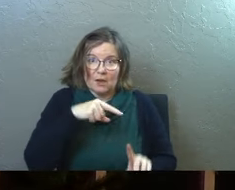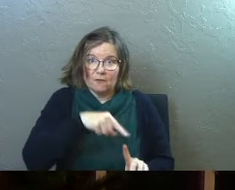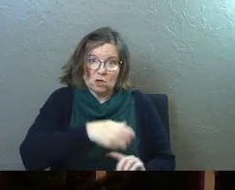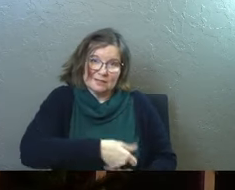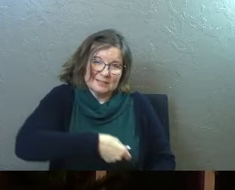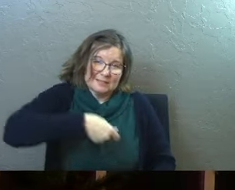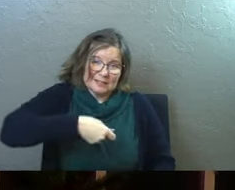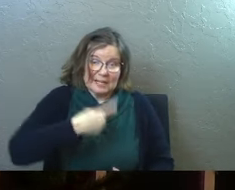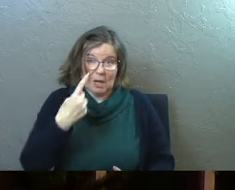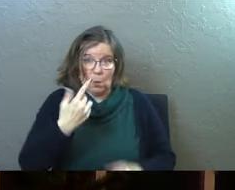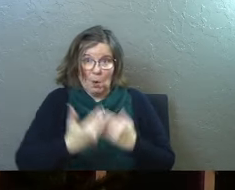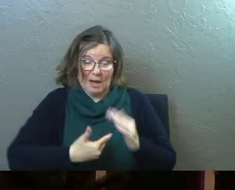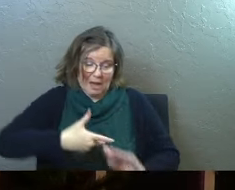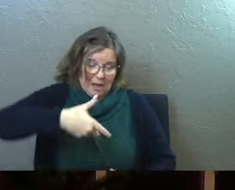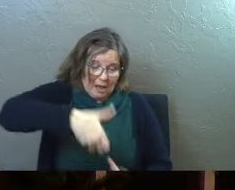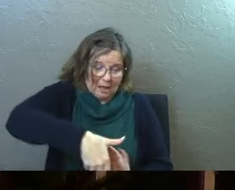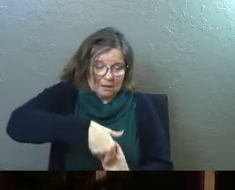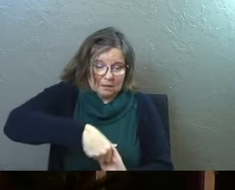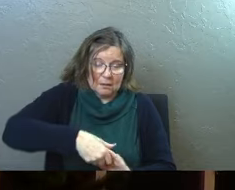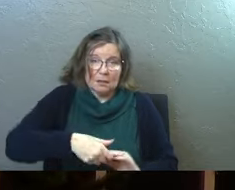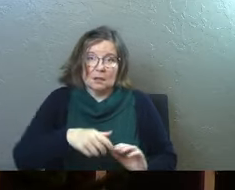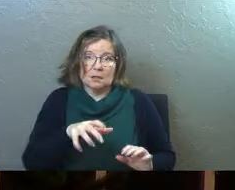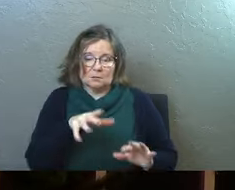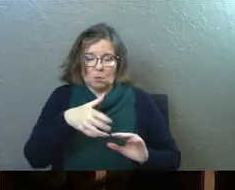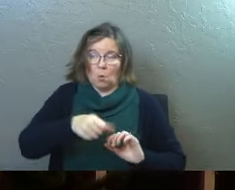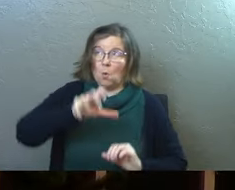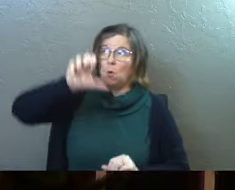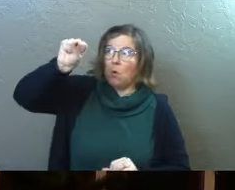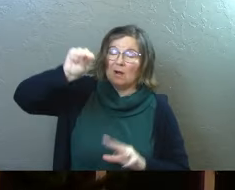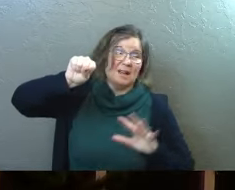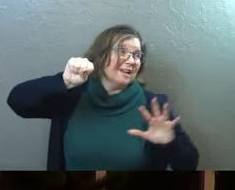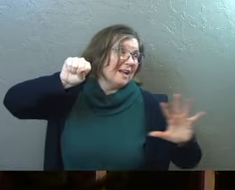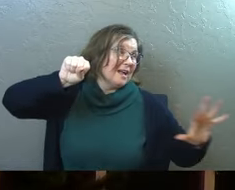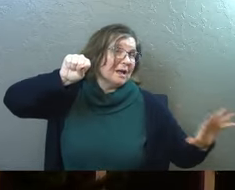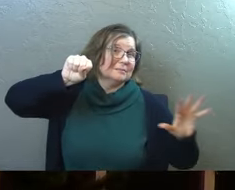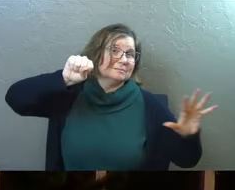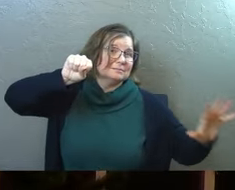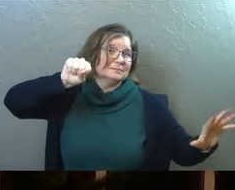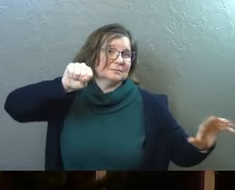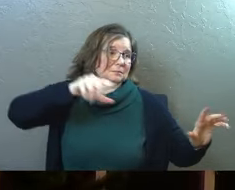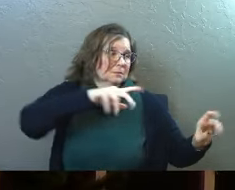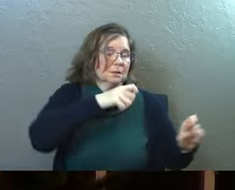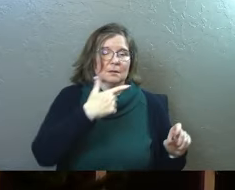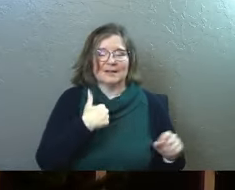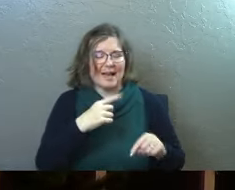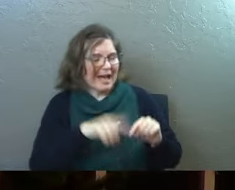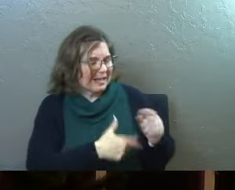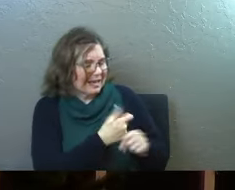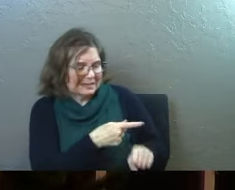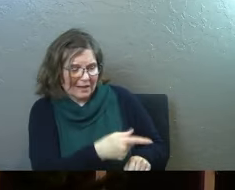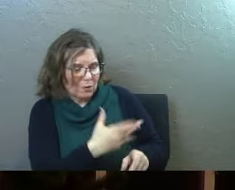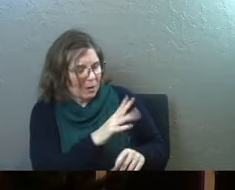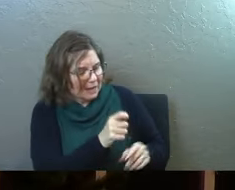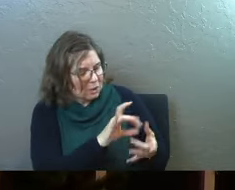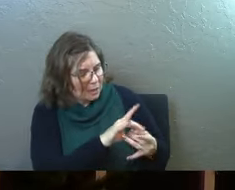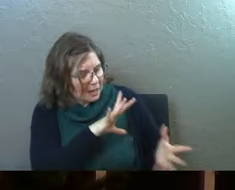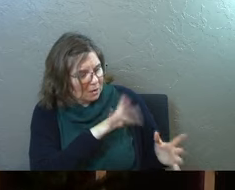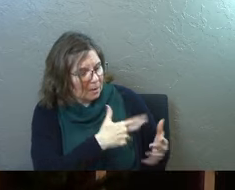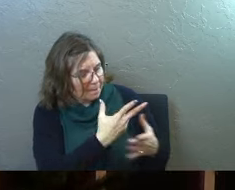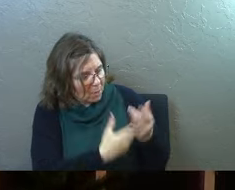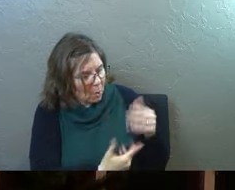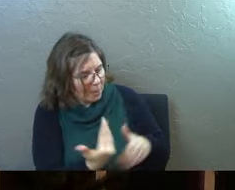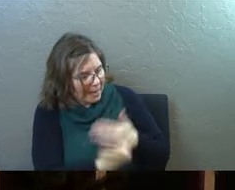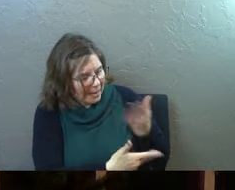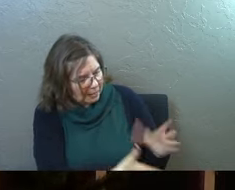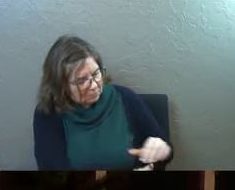And he's only got one hand and she with the other hand is trying to reach for this grail. And he's like, I can't save you unless you give me